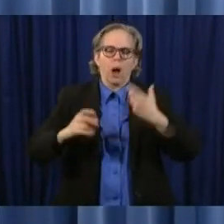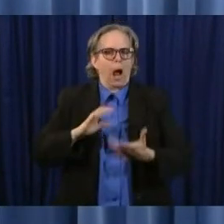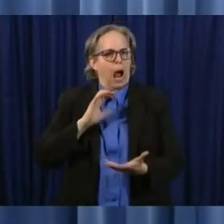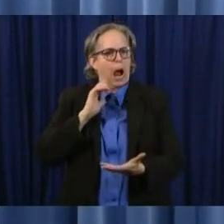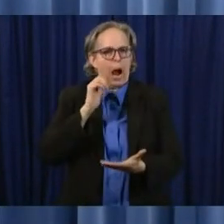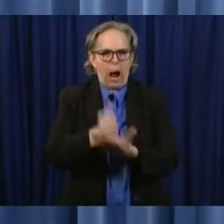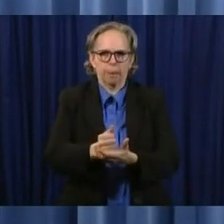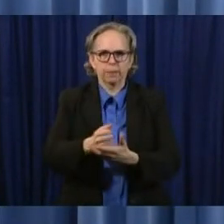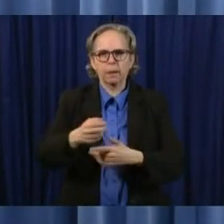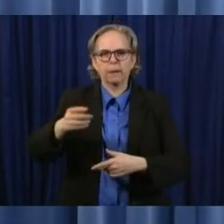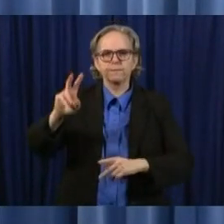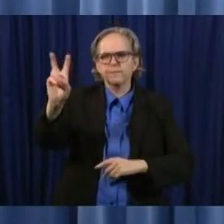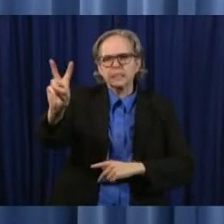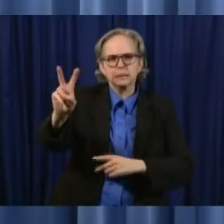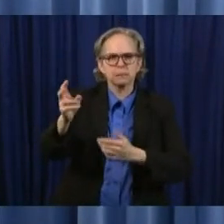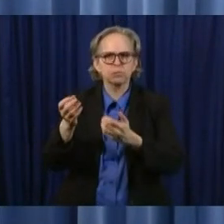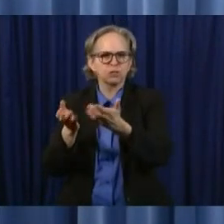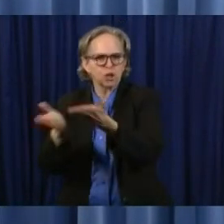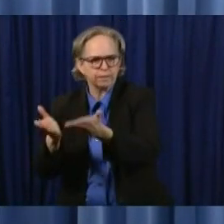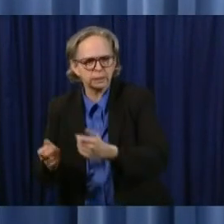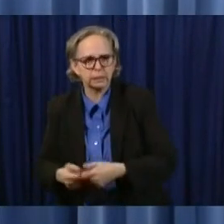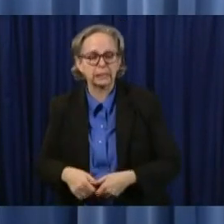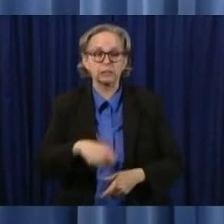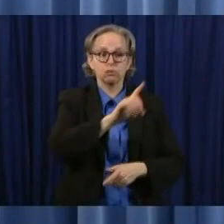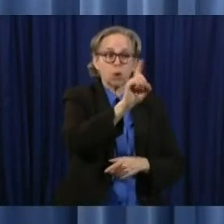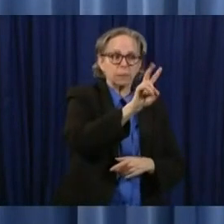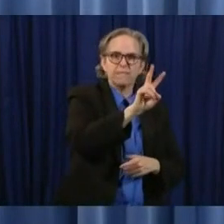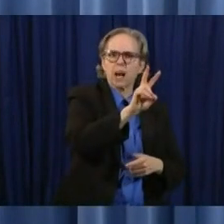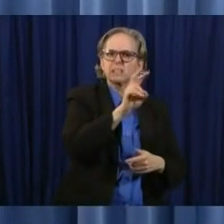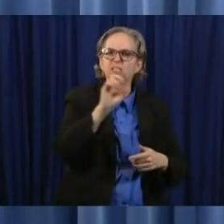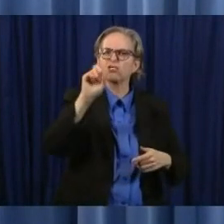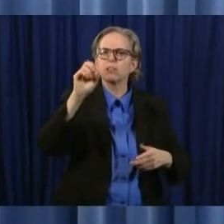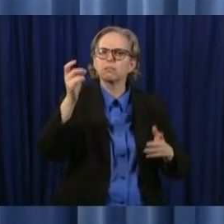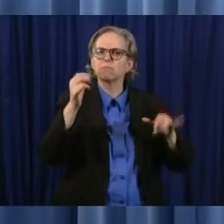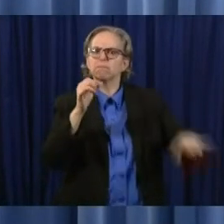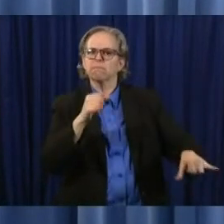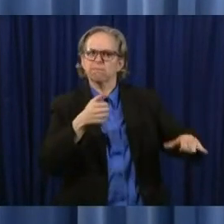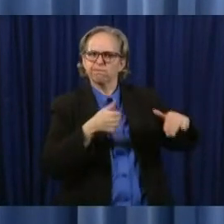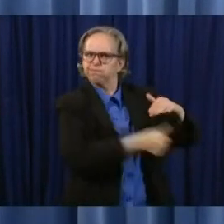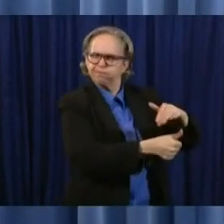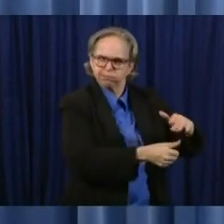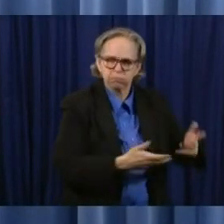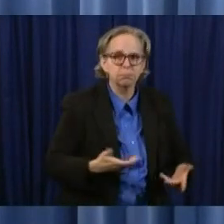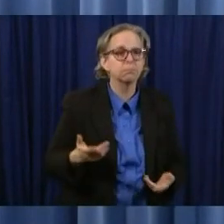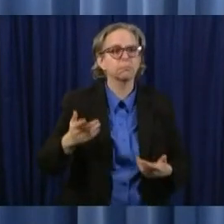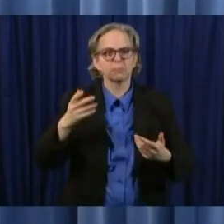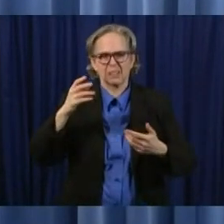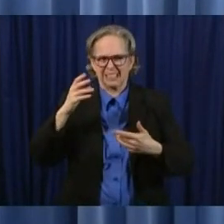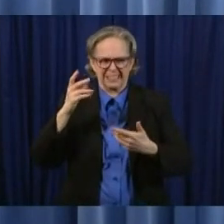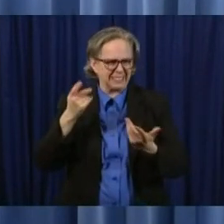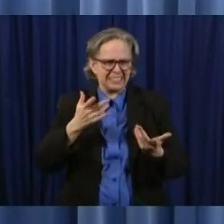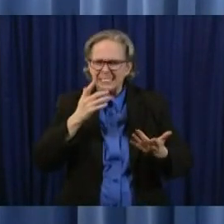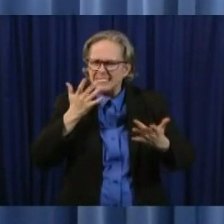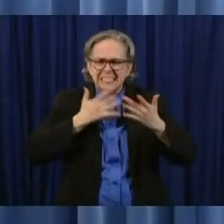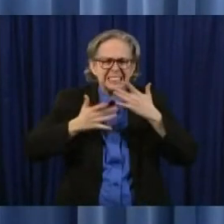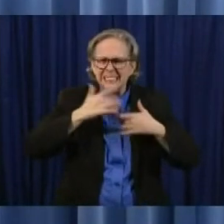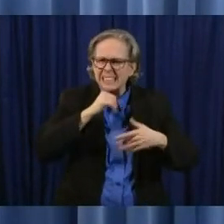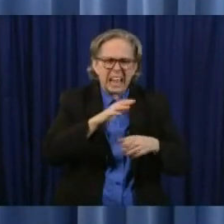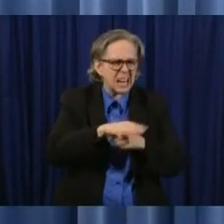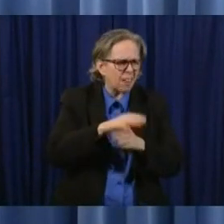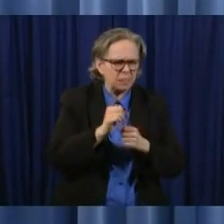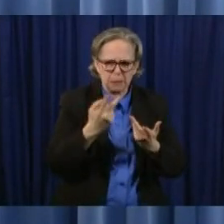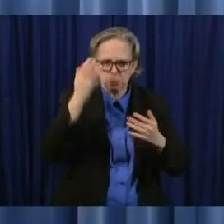domestic violence shelters they're having challenges making enough space for social distancing this money